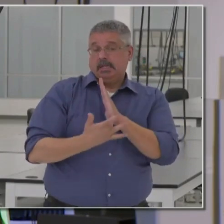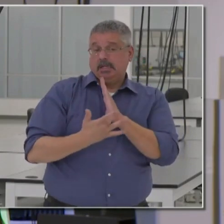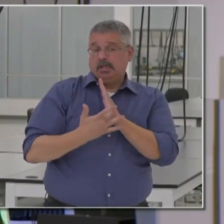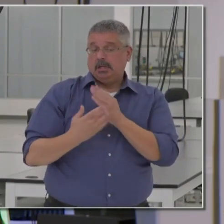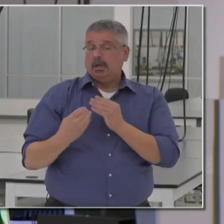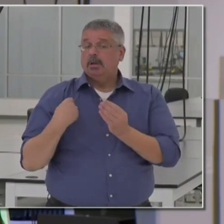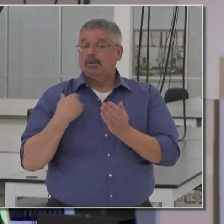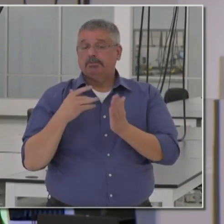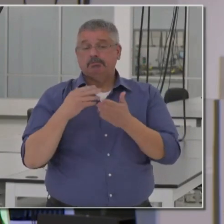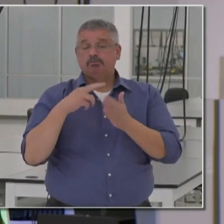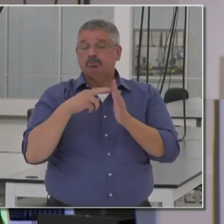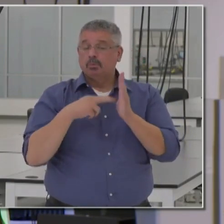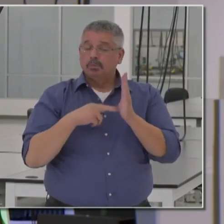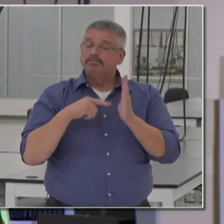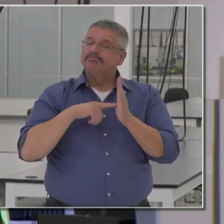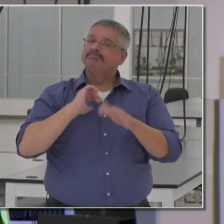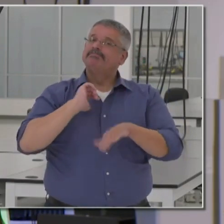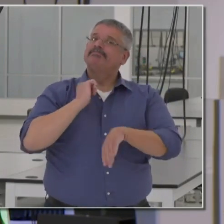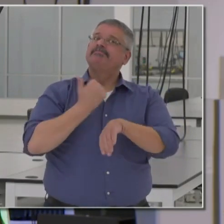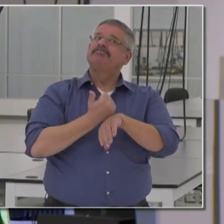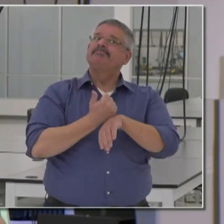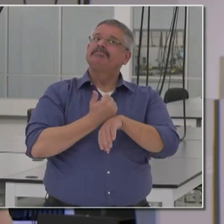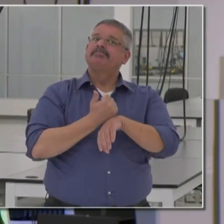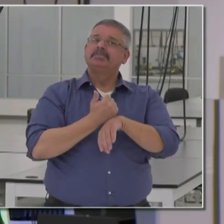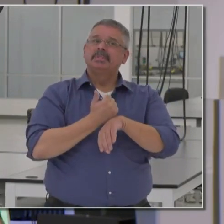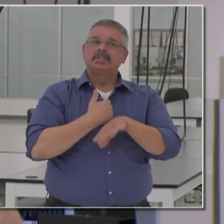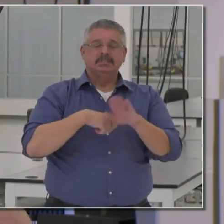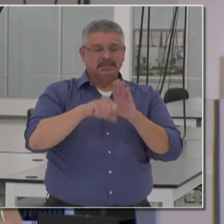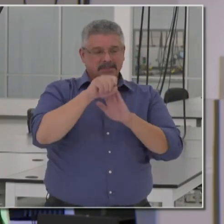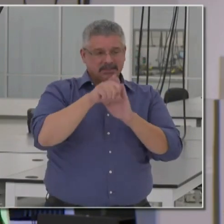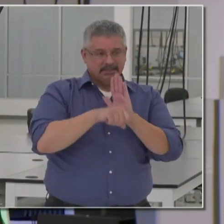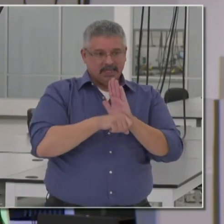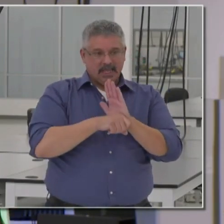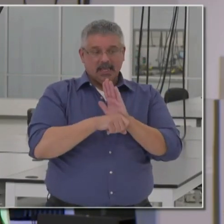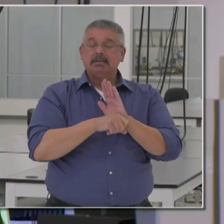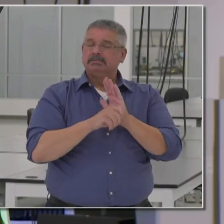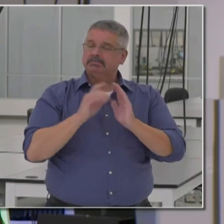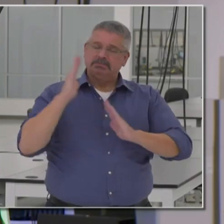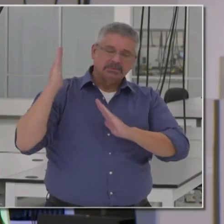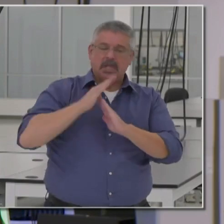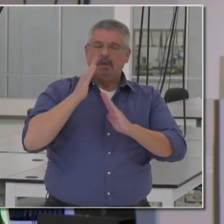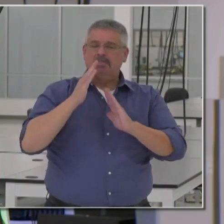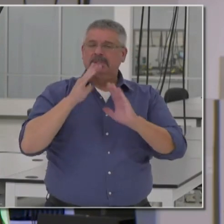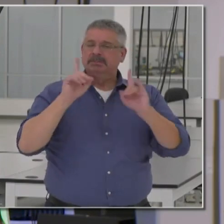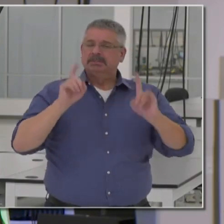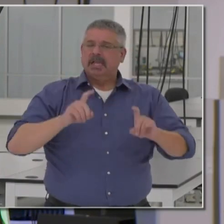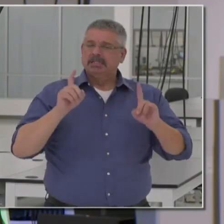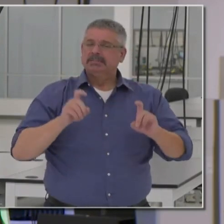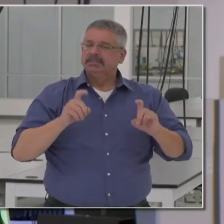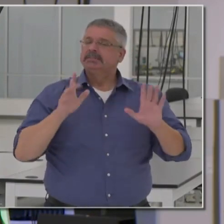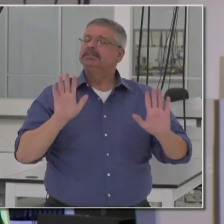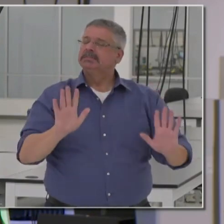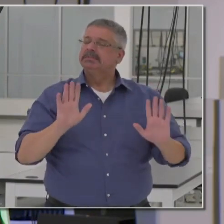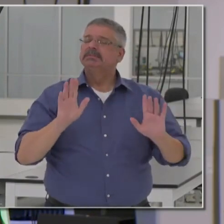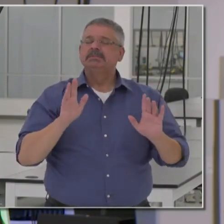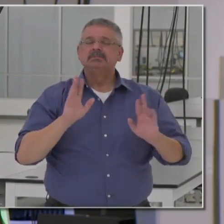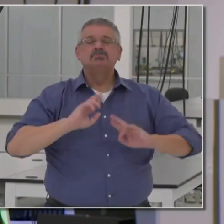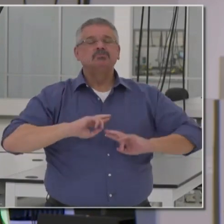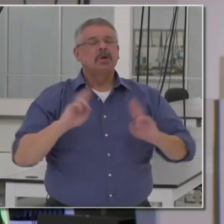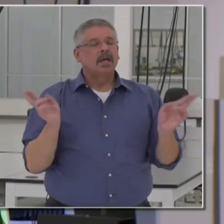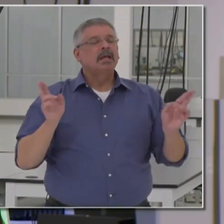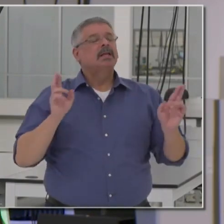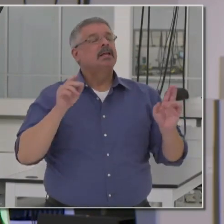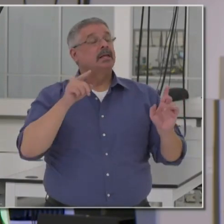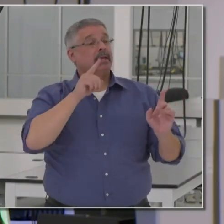provisions that maintain that we will have state-of-the-art testing as technology changes, innovation